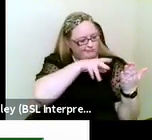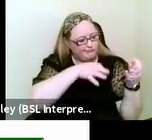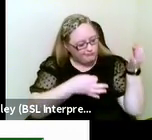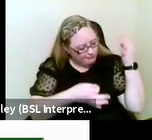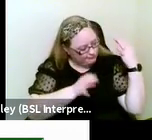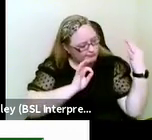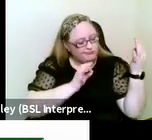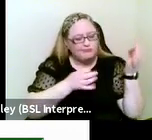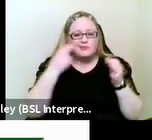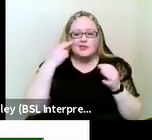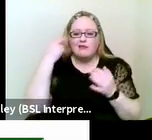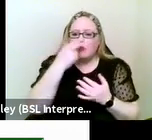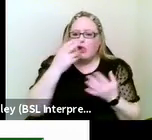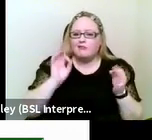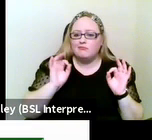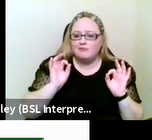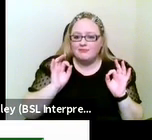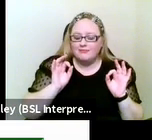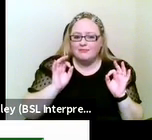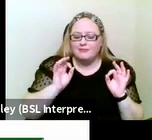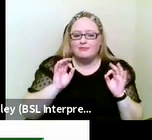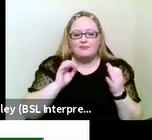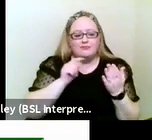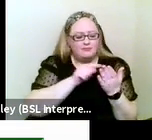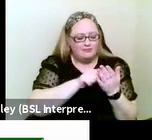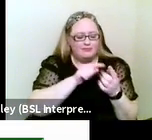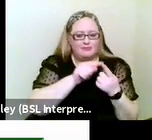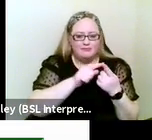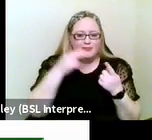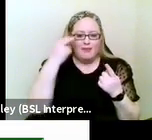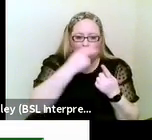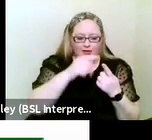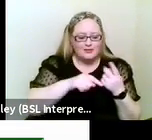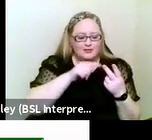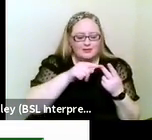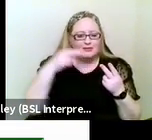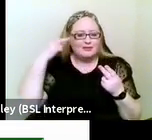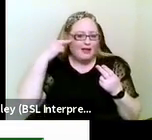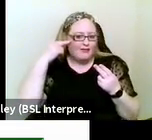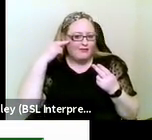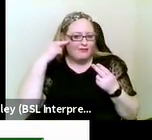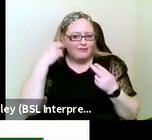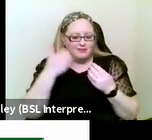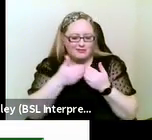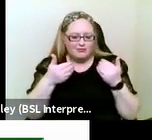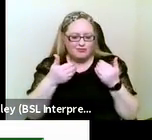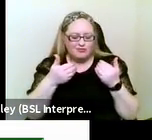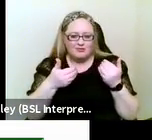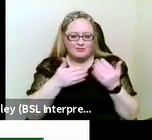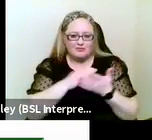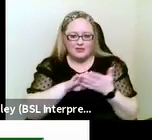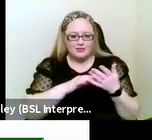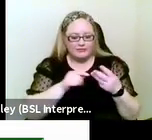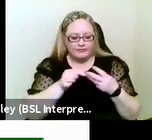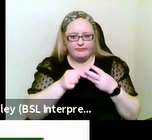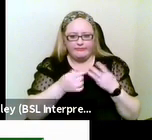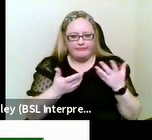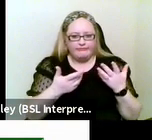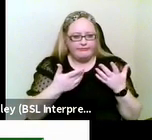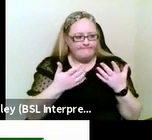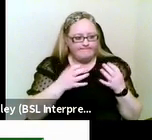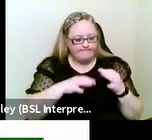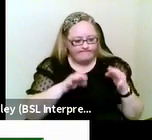third category. They simply list blindness and deafness separately. And so you have to do a bit of cross-referencing.